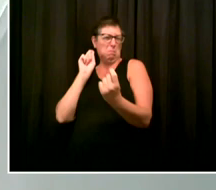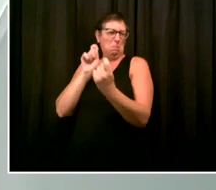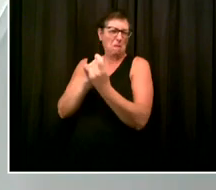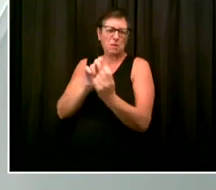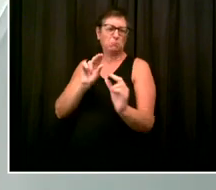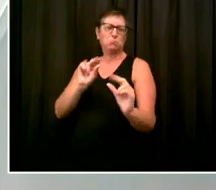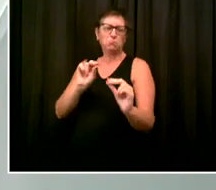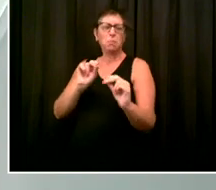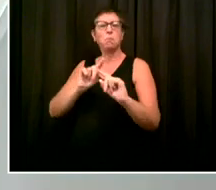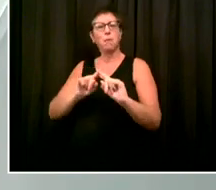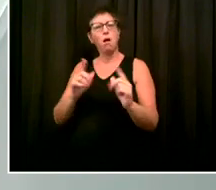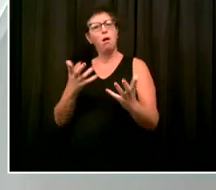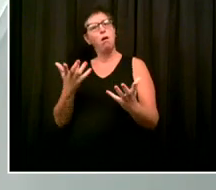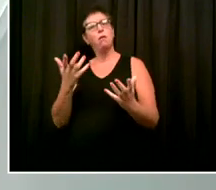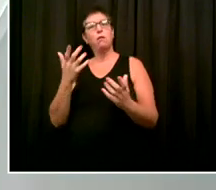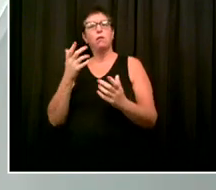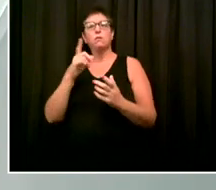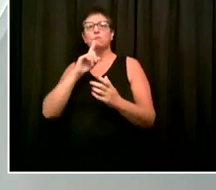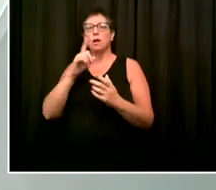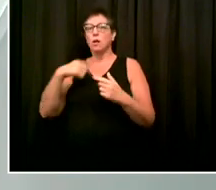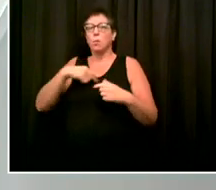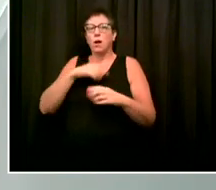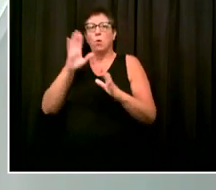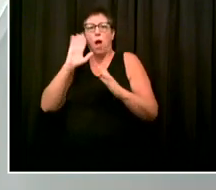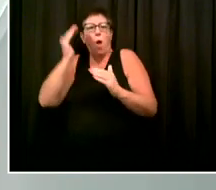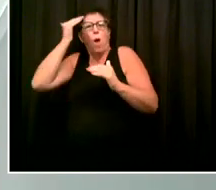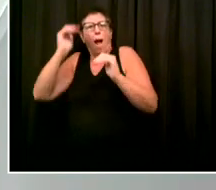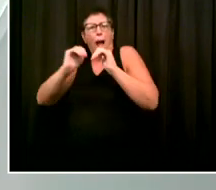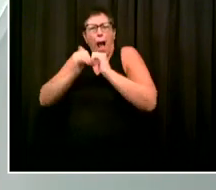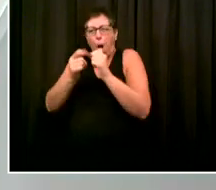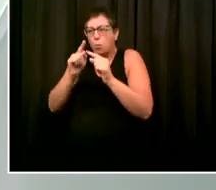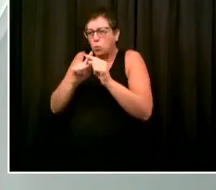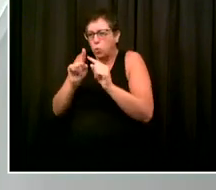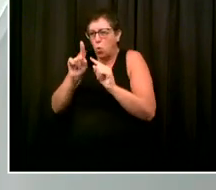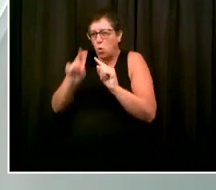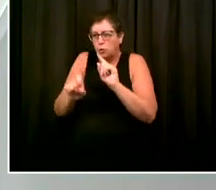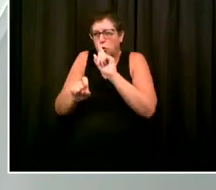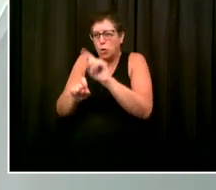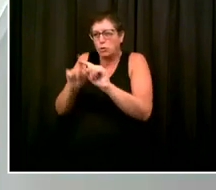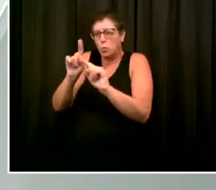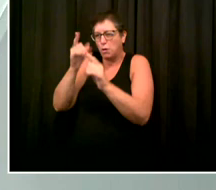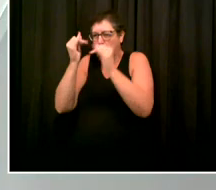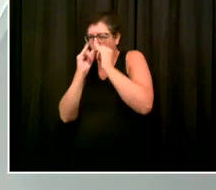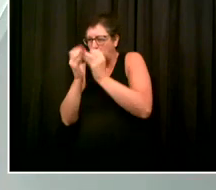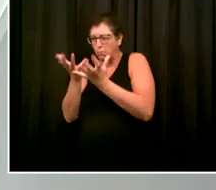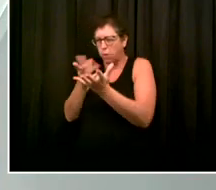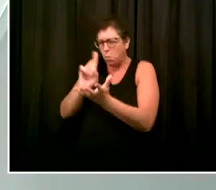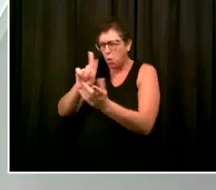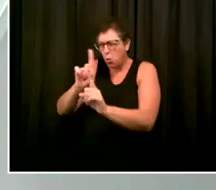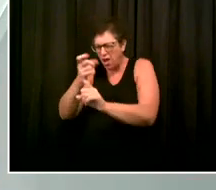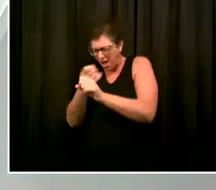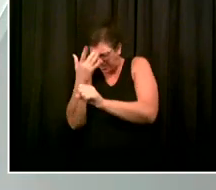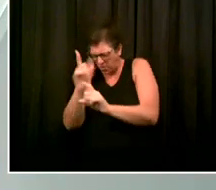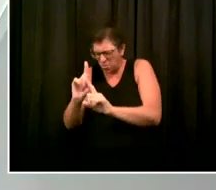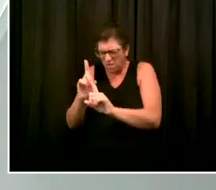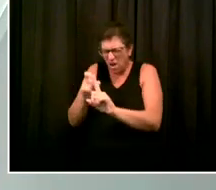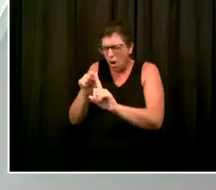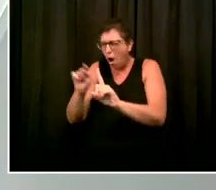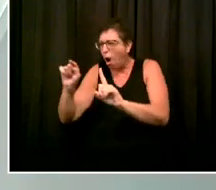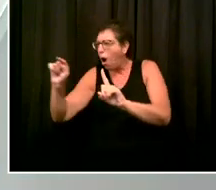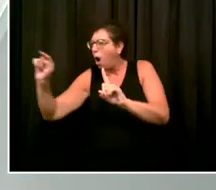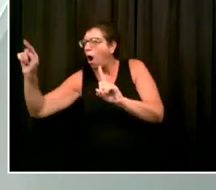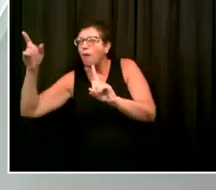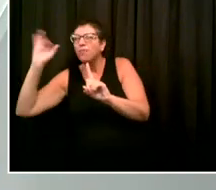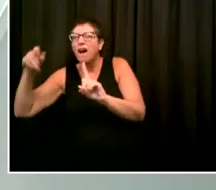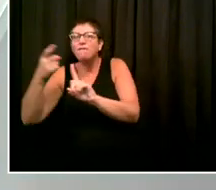to. But based on the history that they give and the other exposures that they report, we then try to assign a